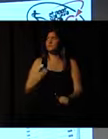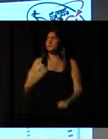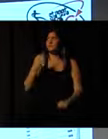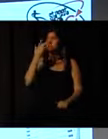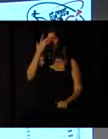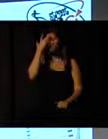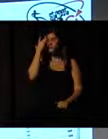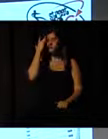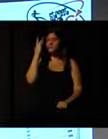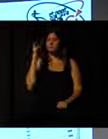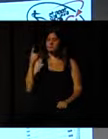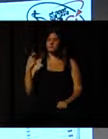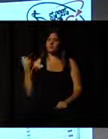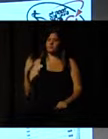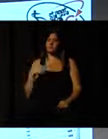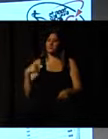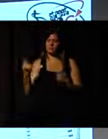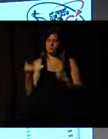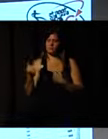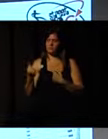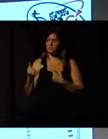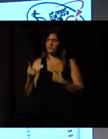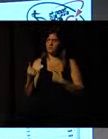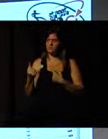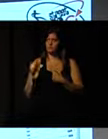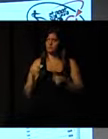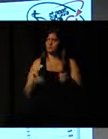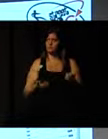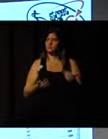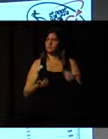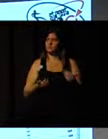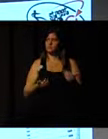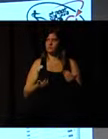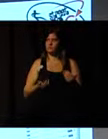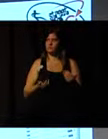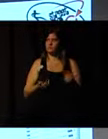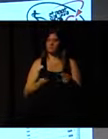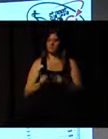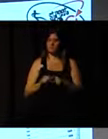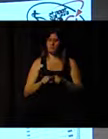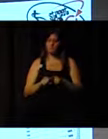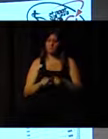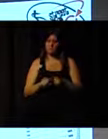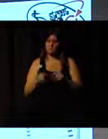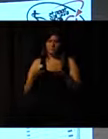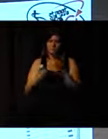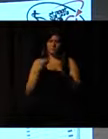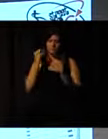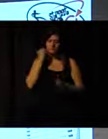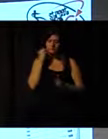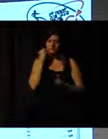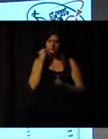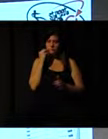value the young people working in our programs. And we create opportunities for the young people to really make a difference for them.